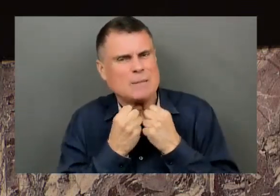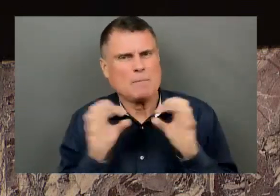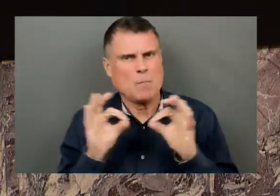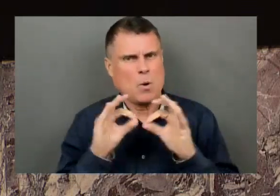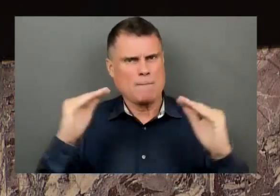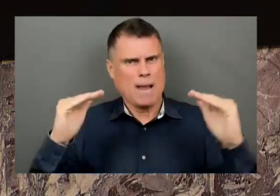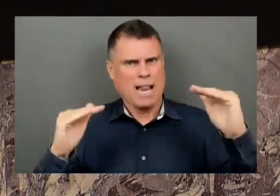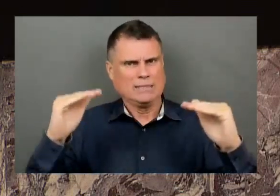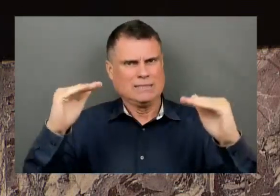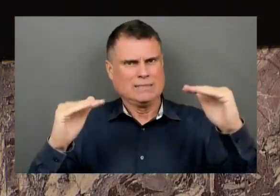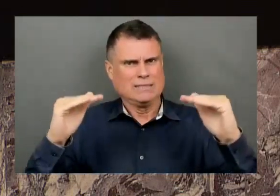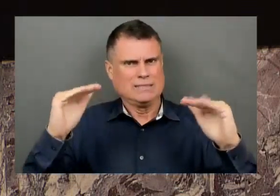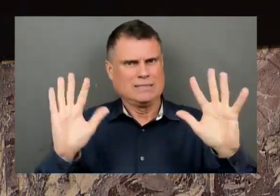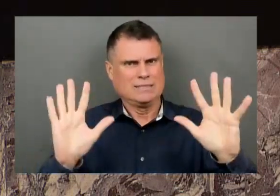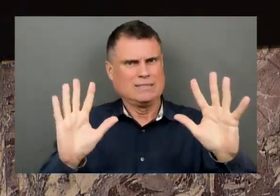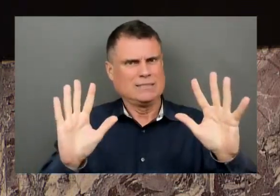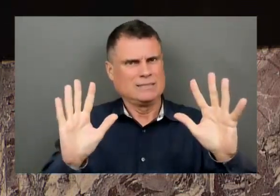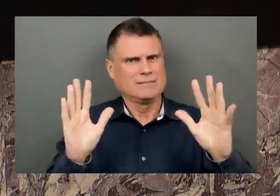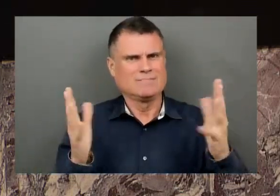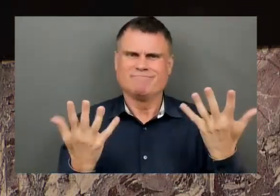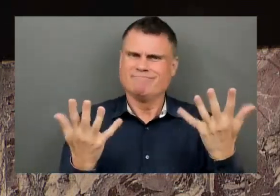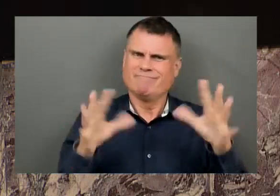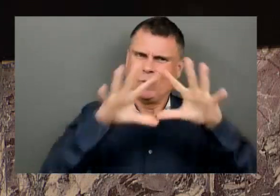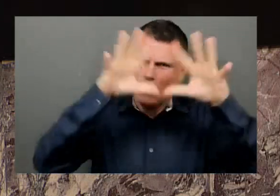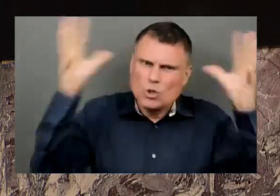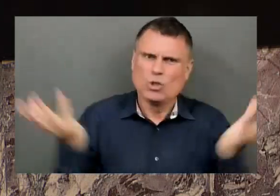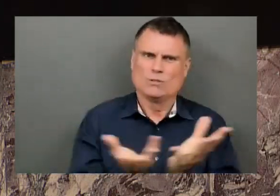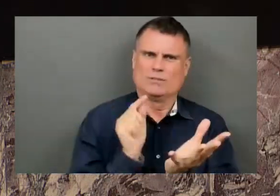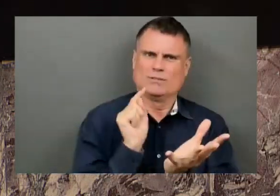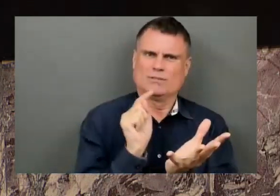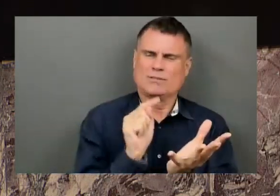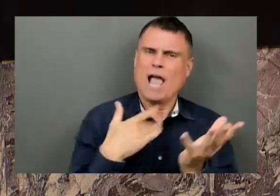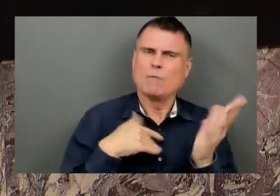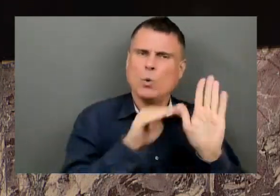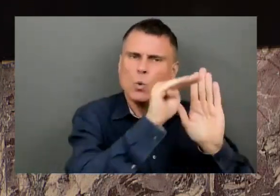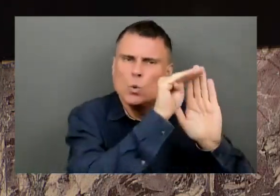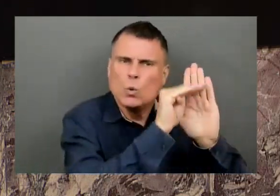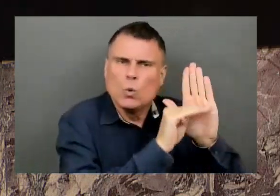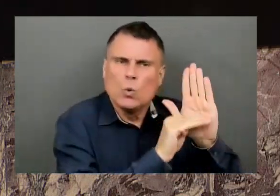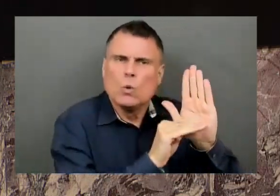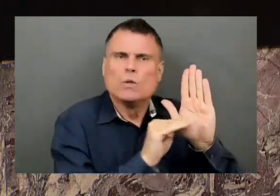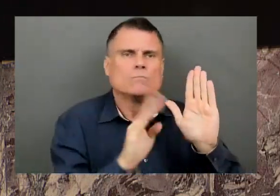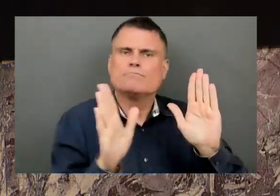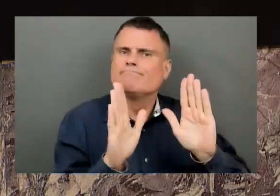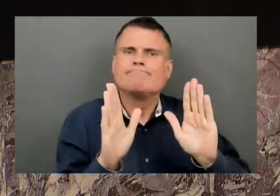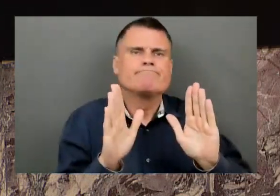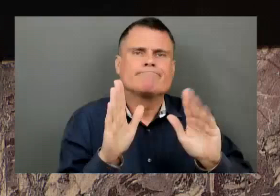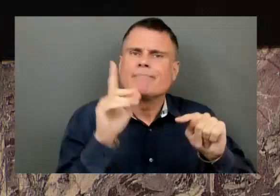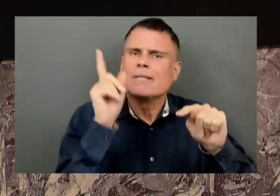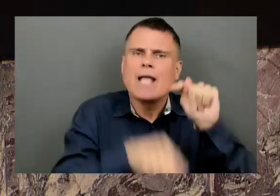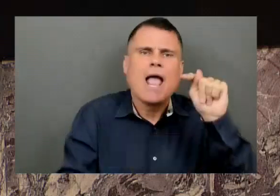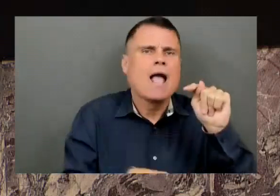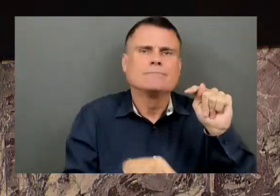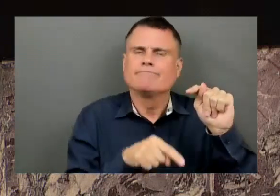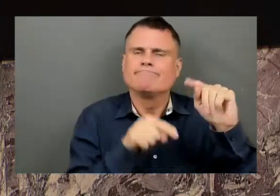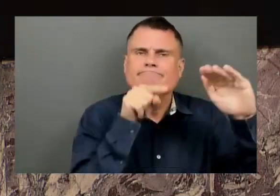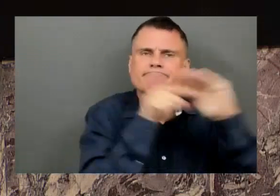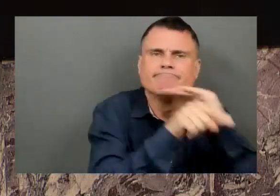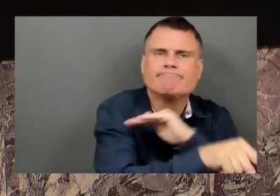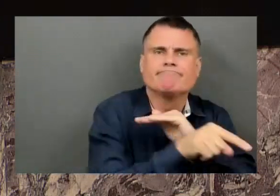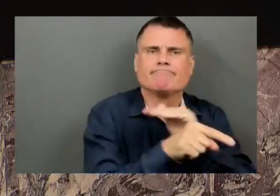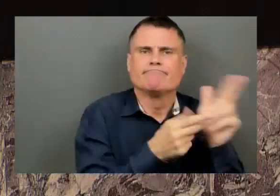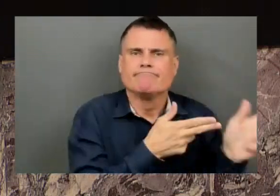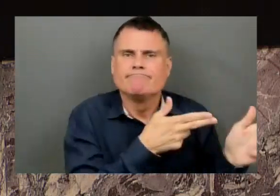poaching and illegal wildlife trade, we can ensure the survival of these magnificent animals for years to come. One of the key initiatives